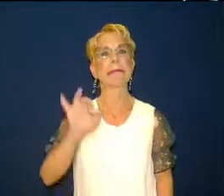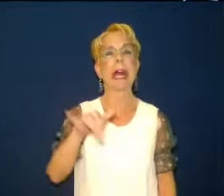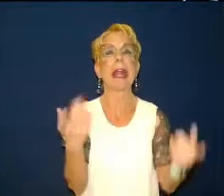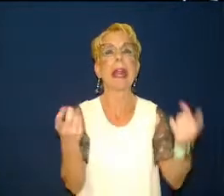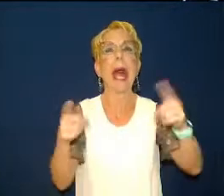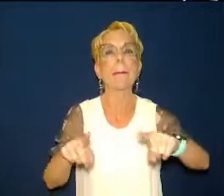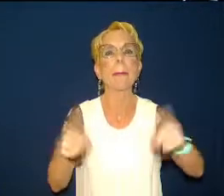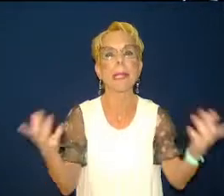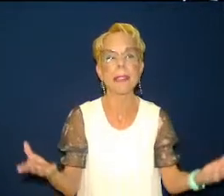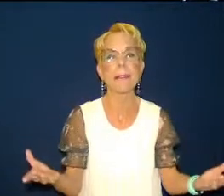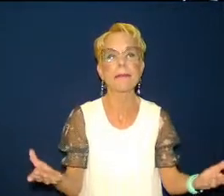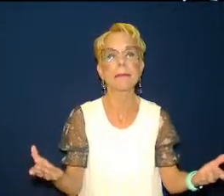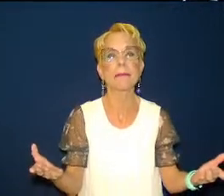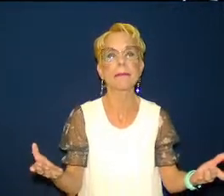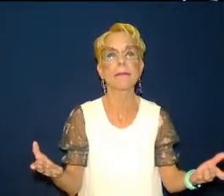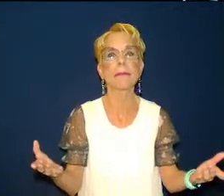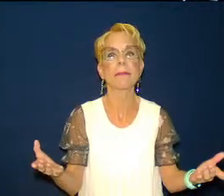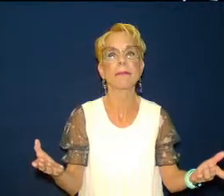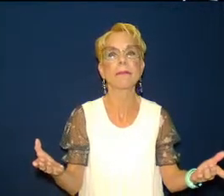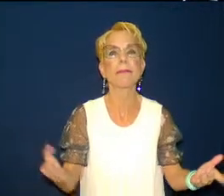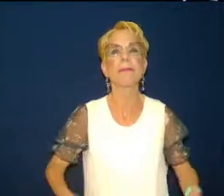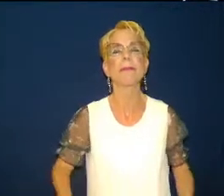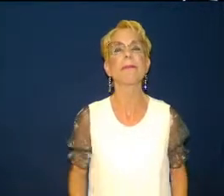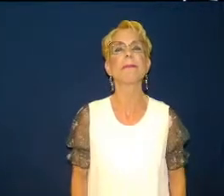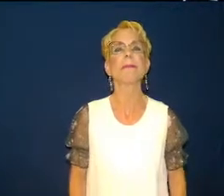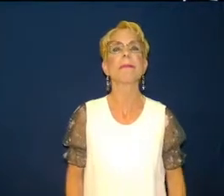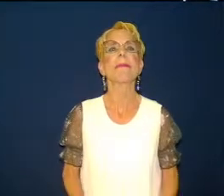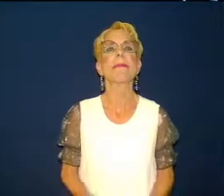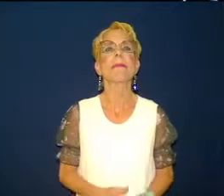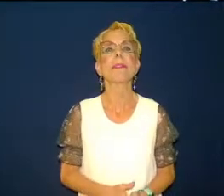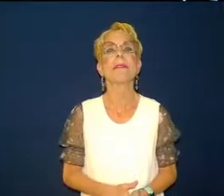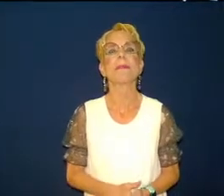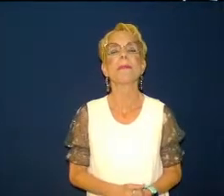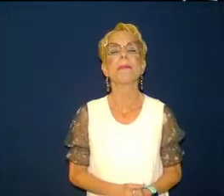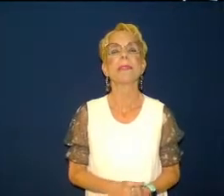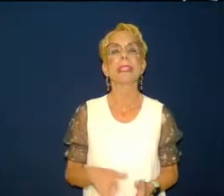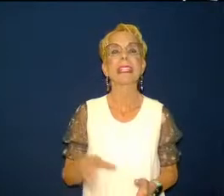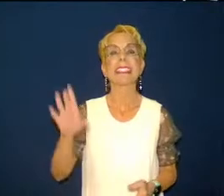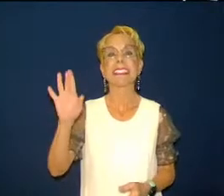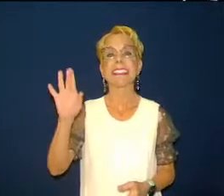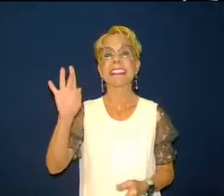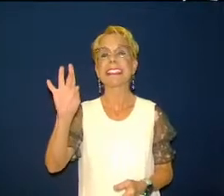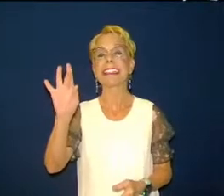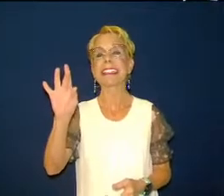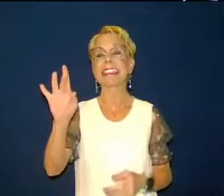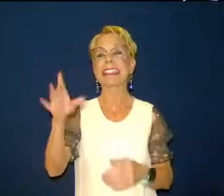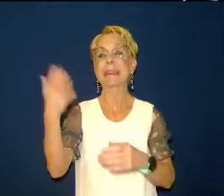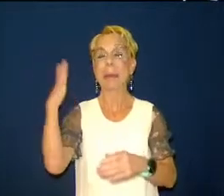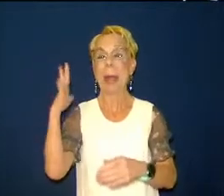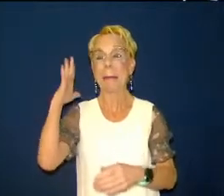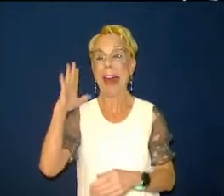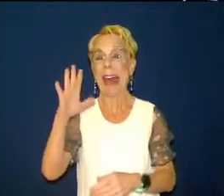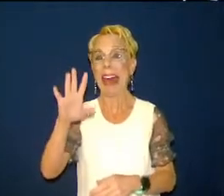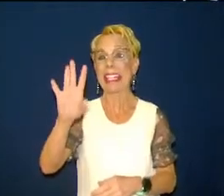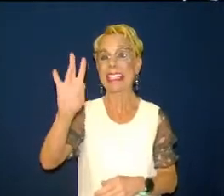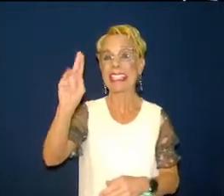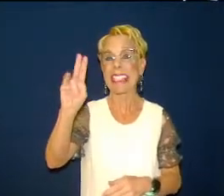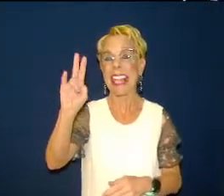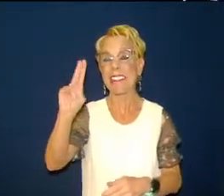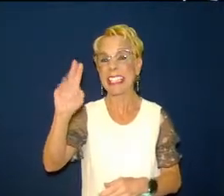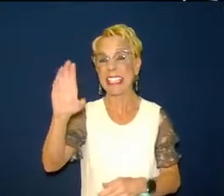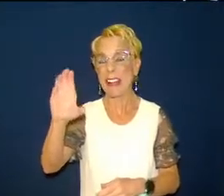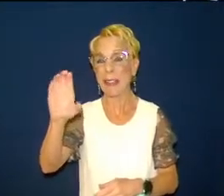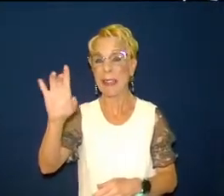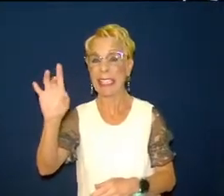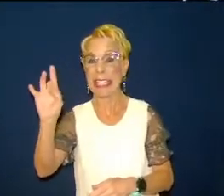robert rake started his first sunday school in 1780 the growth from this one idea reached 300 000 unchurched children within five